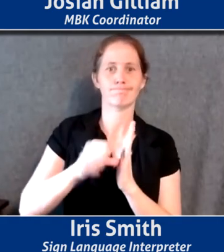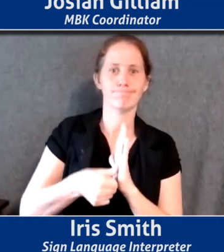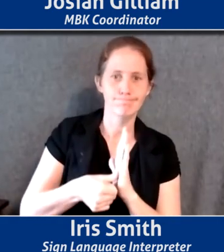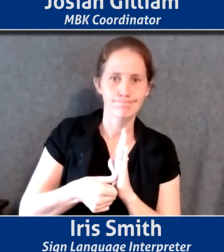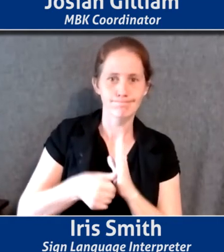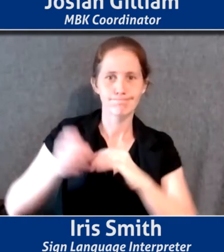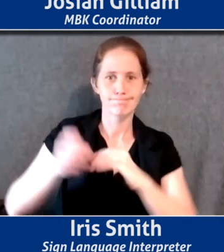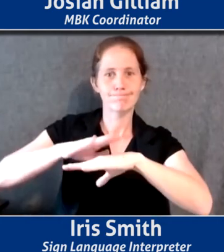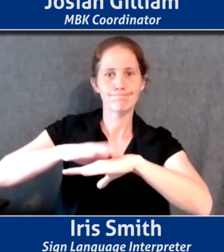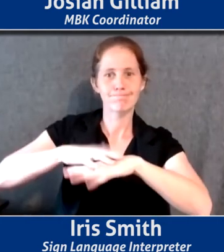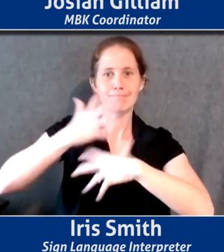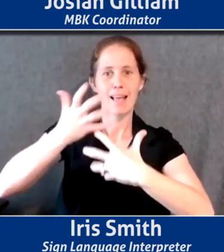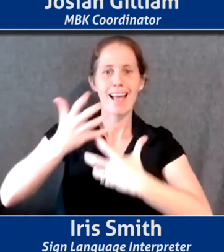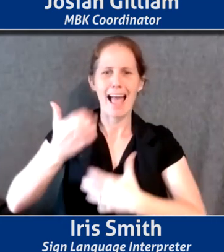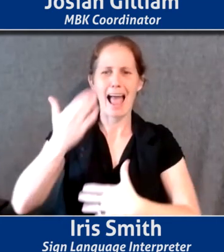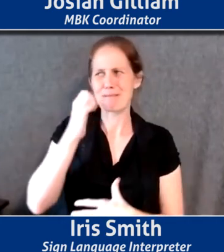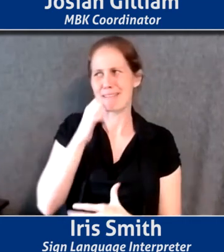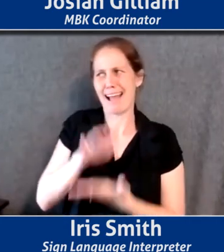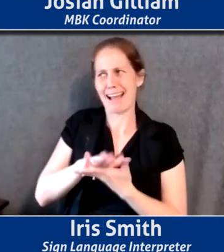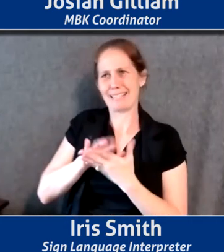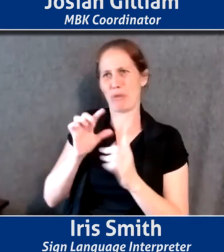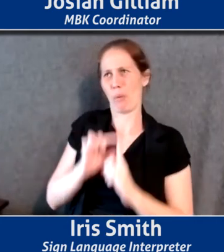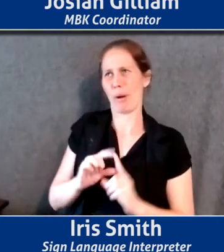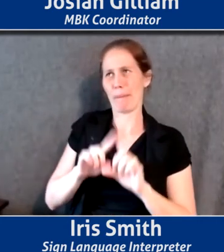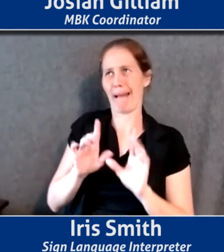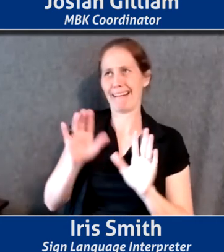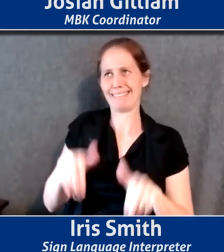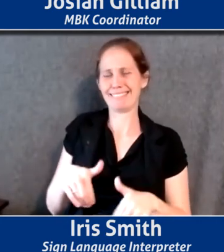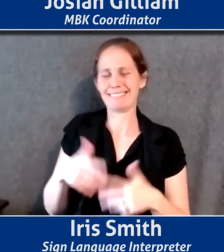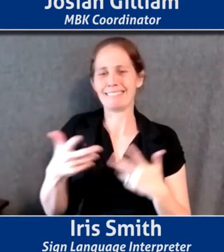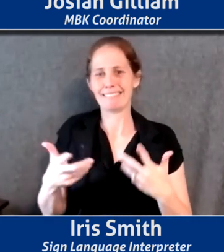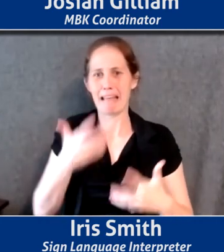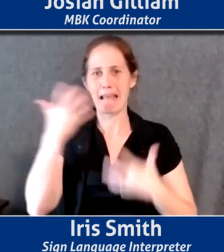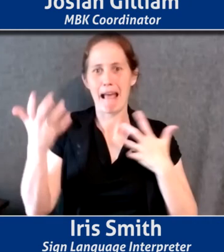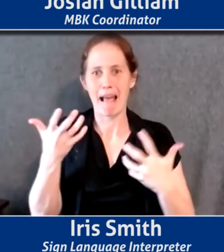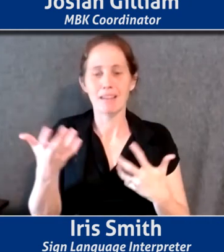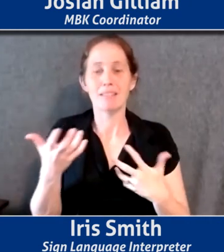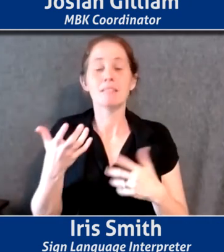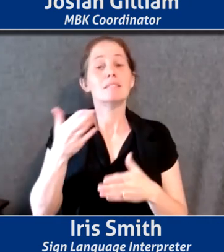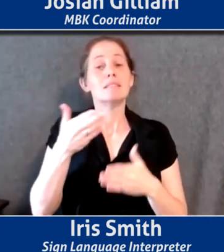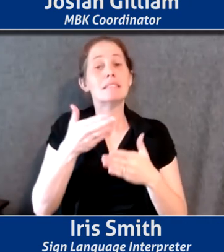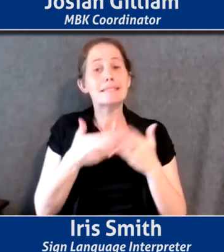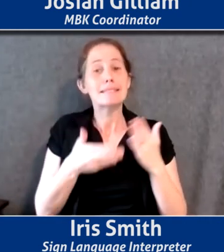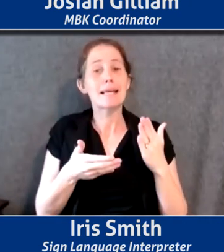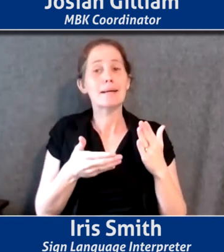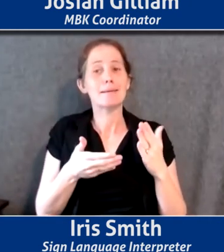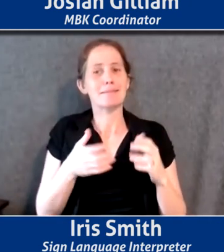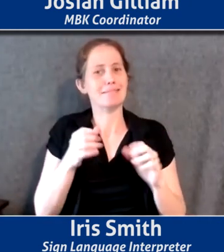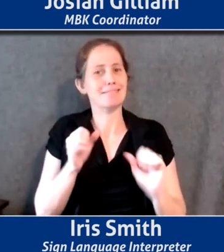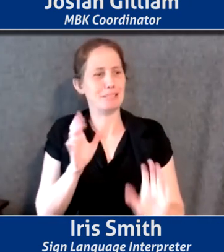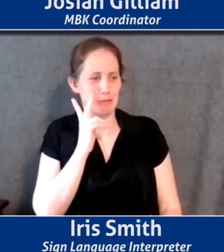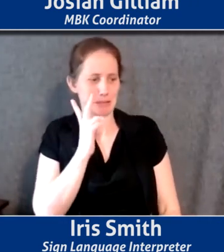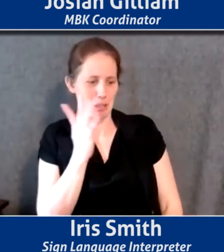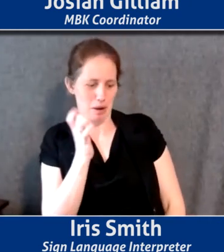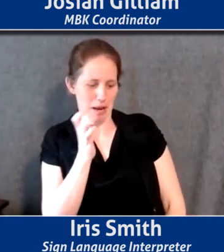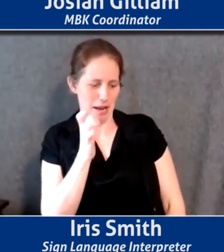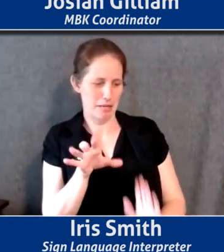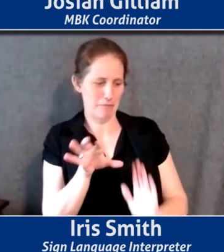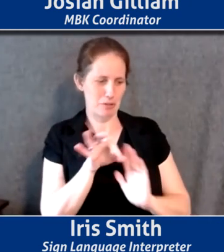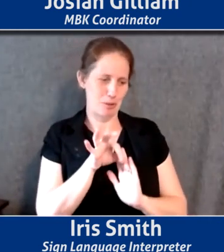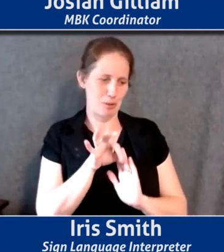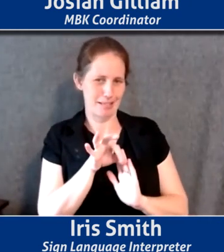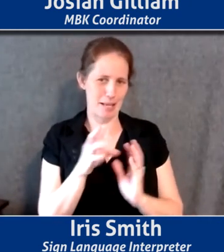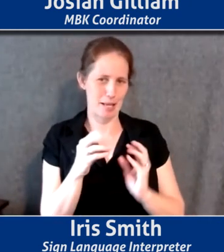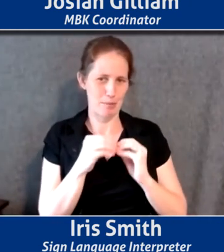know that doesn't sound academic, but it, it, it further underscores some, some of these, some of these, you can tell why maybe I've chosen a more, uh,